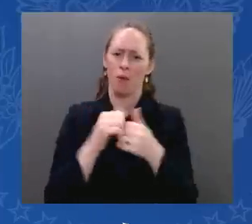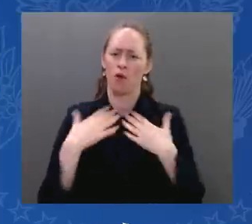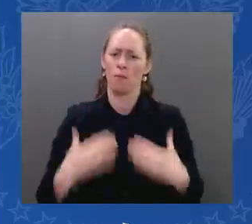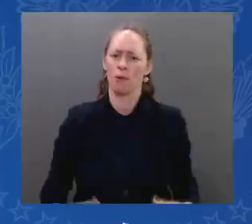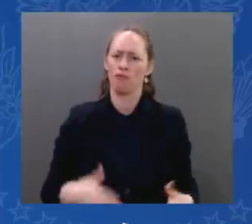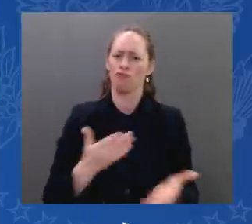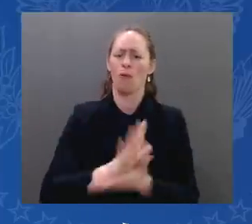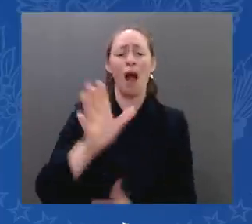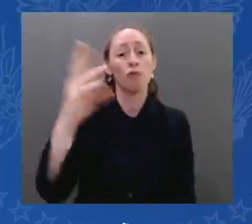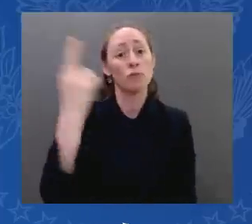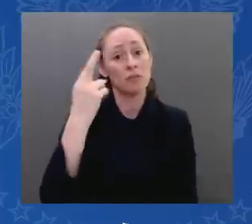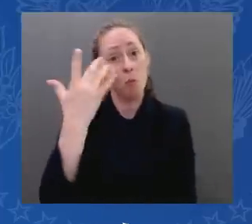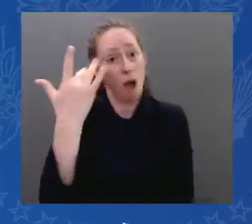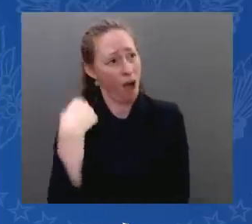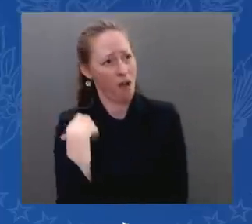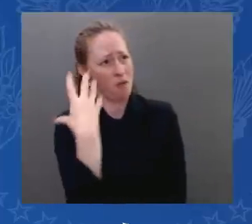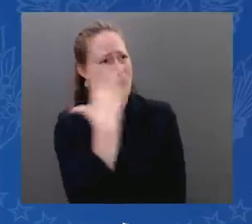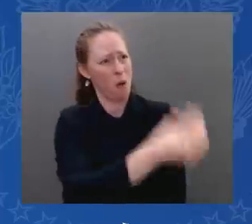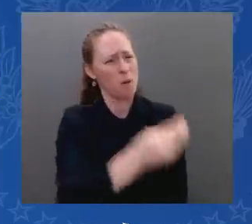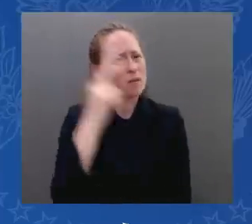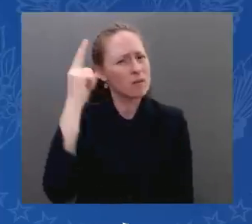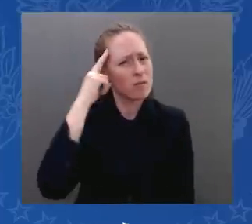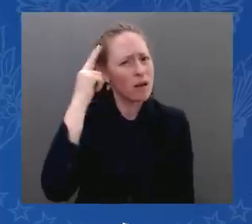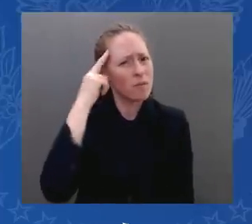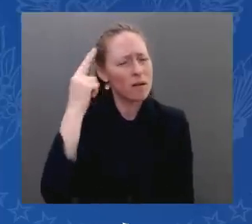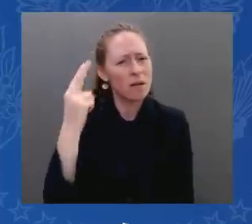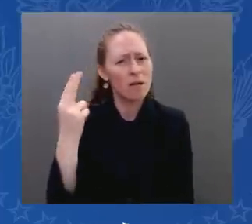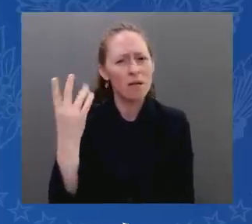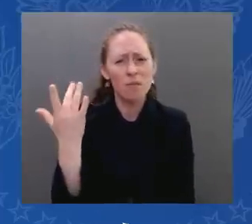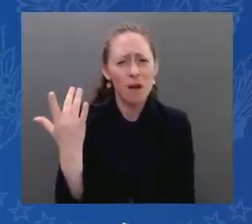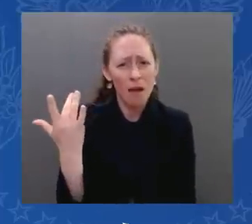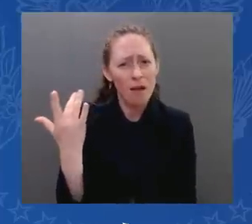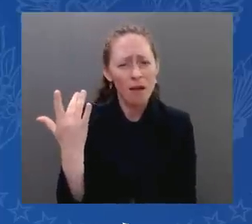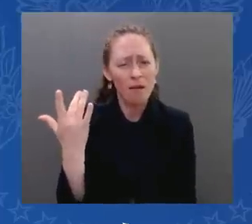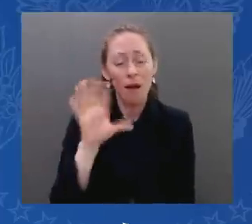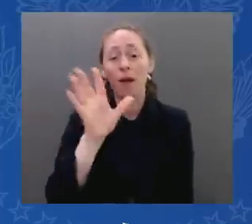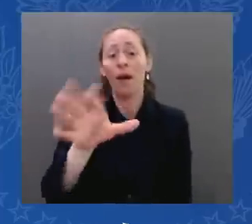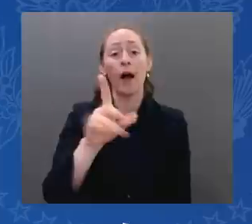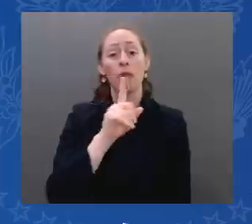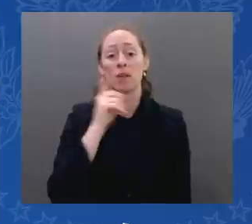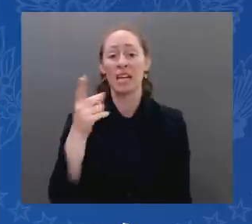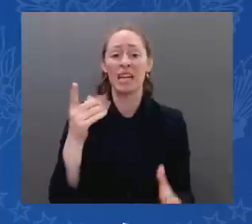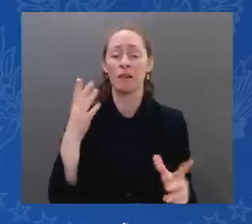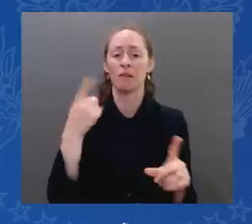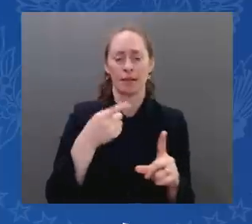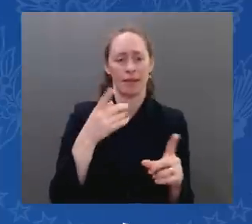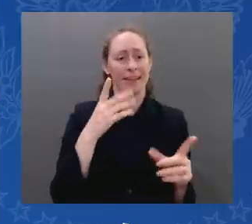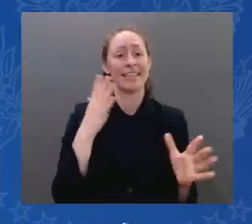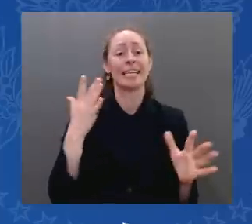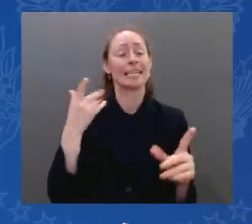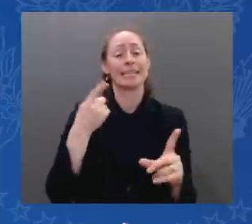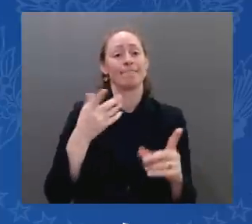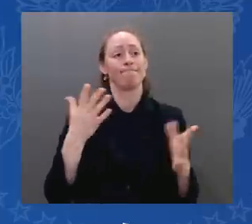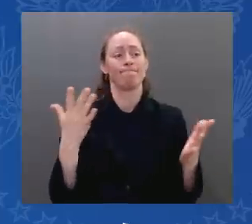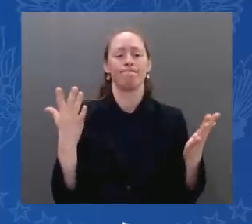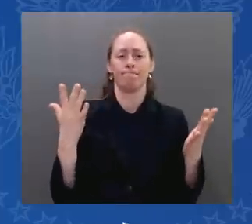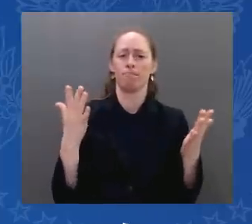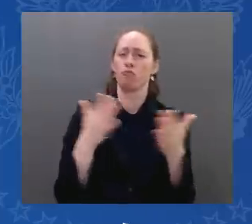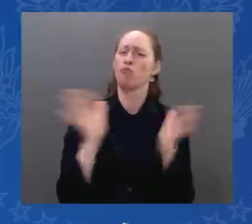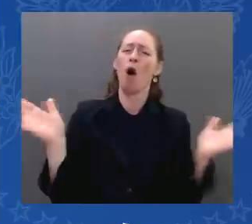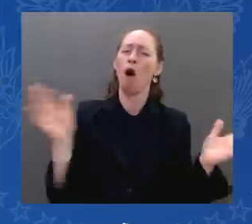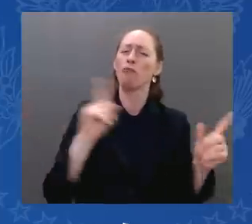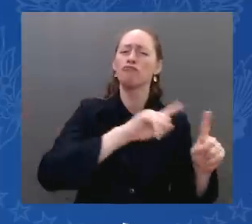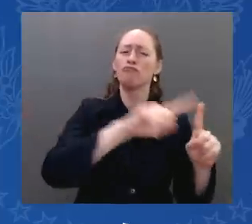broader is to promote U.S. interest, promote U.S. interest in a way that I think we have an